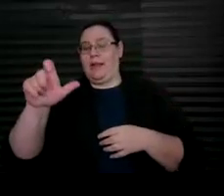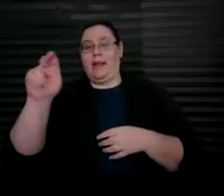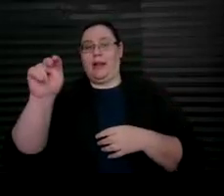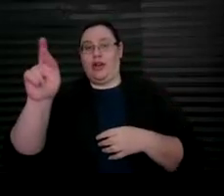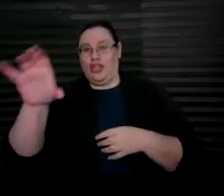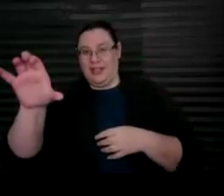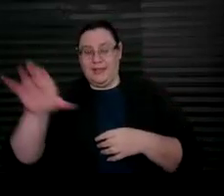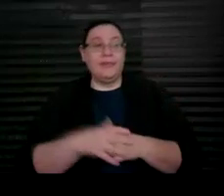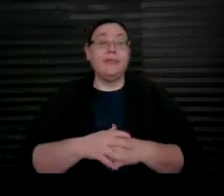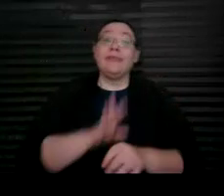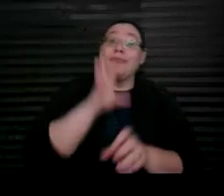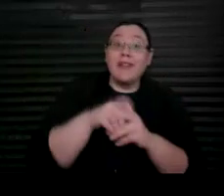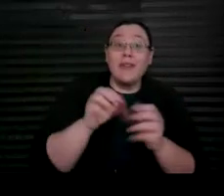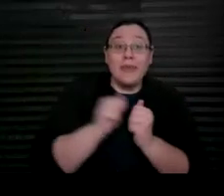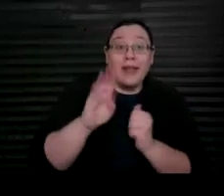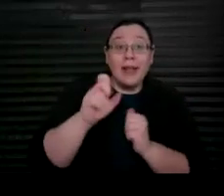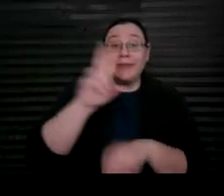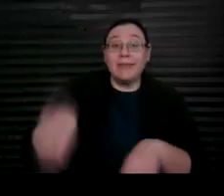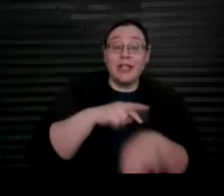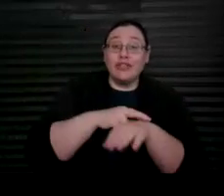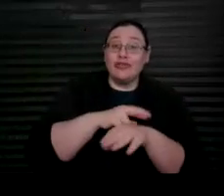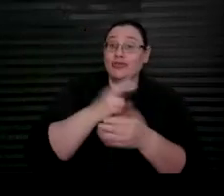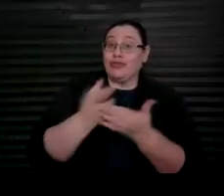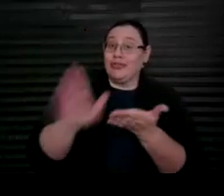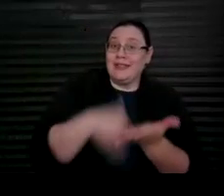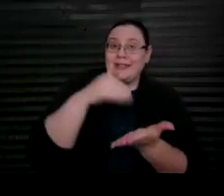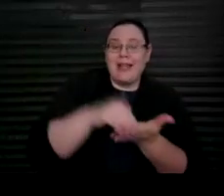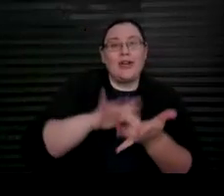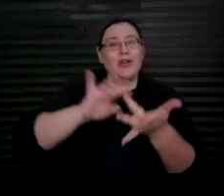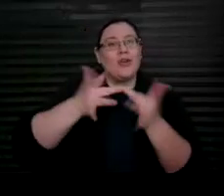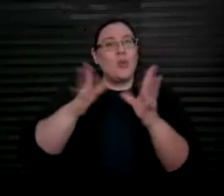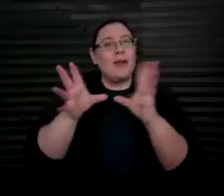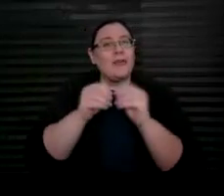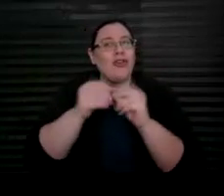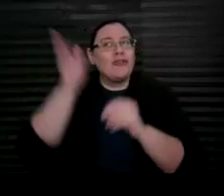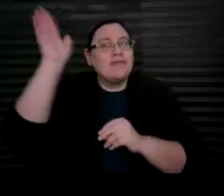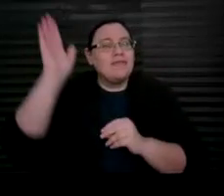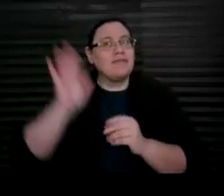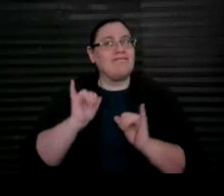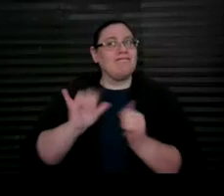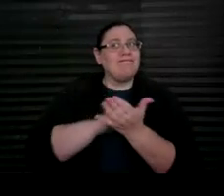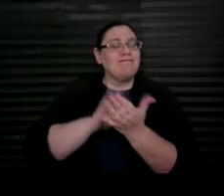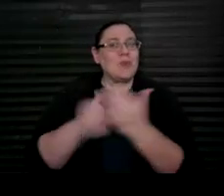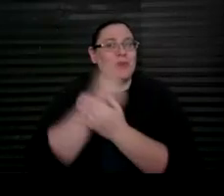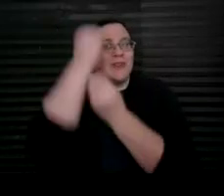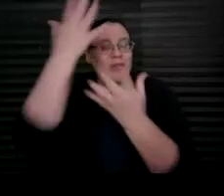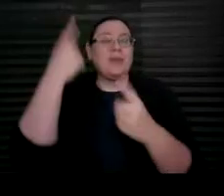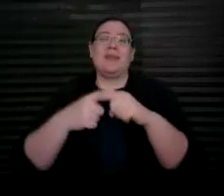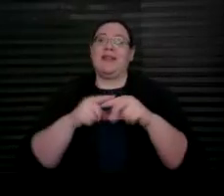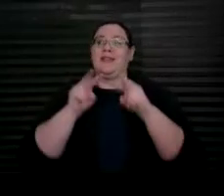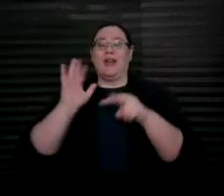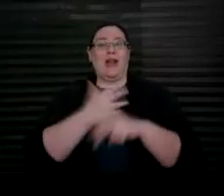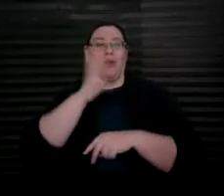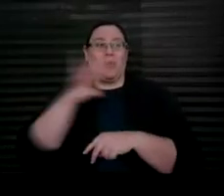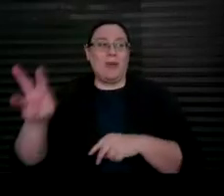in ABLE National Resource Center webinars to stay informed and visit our website at